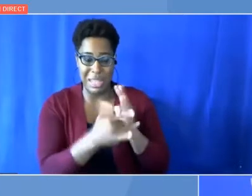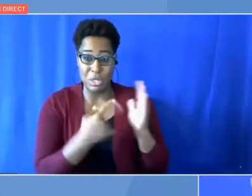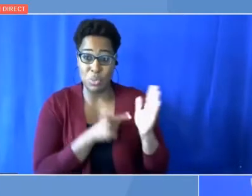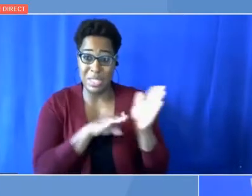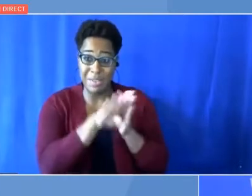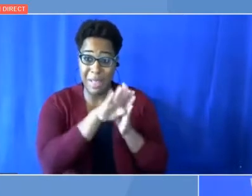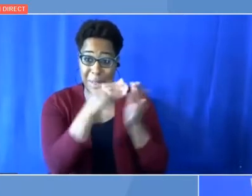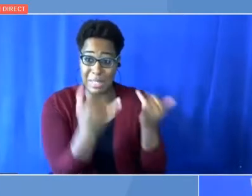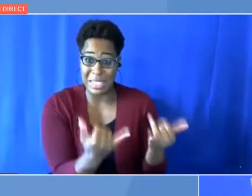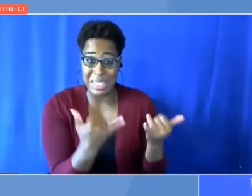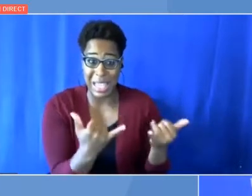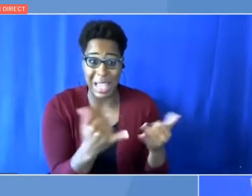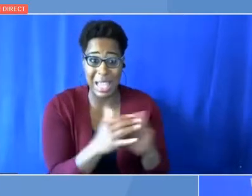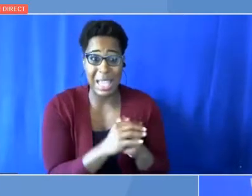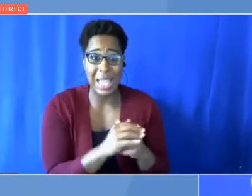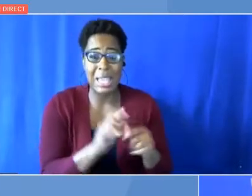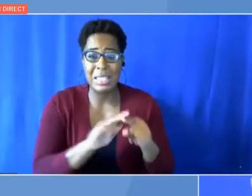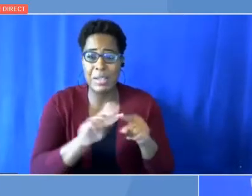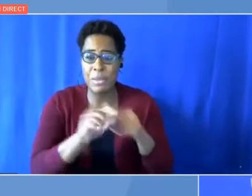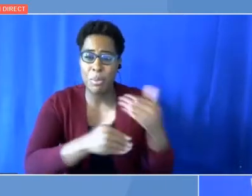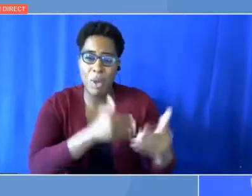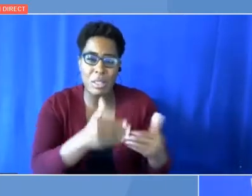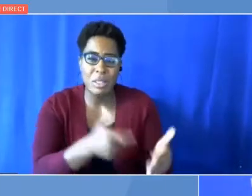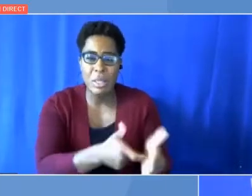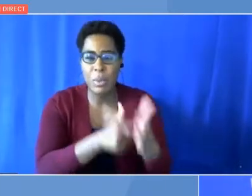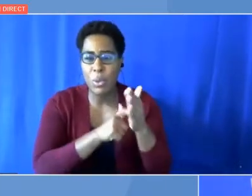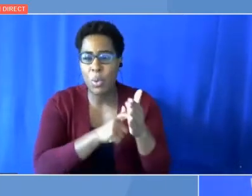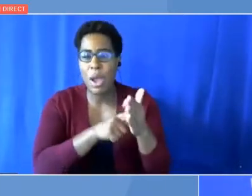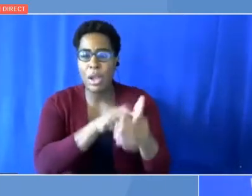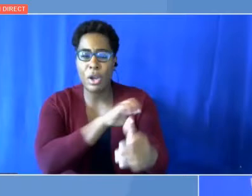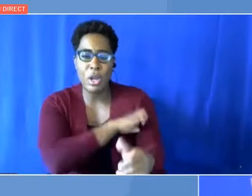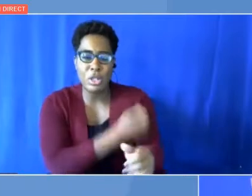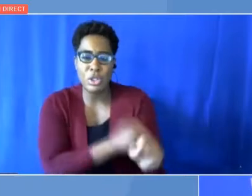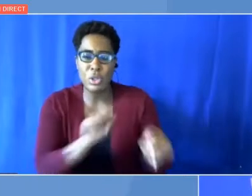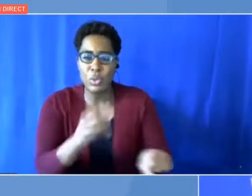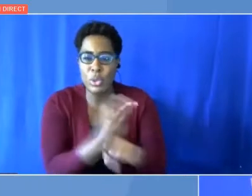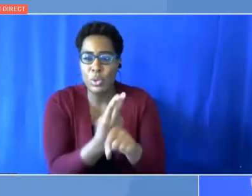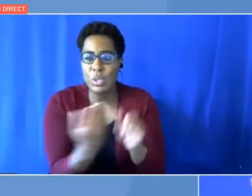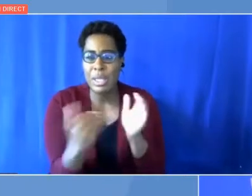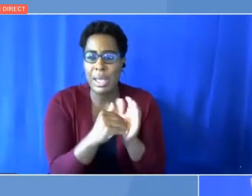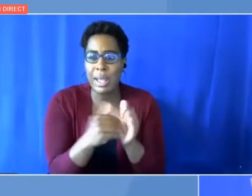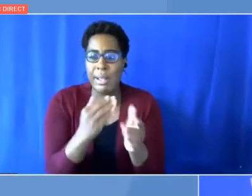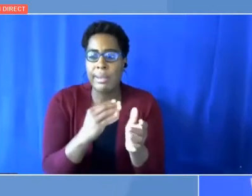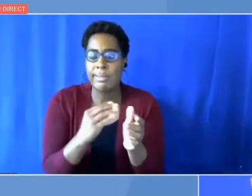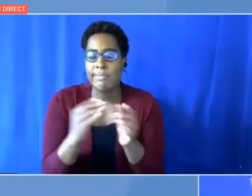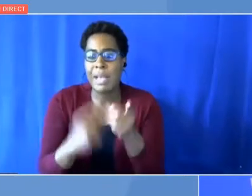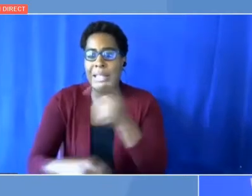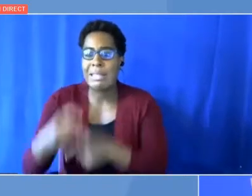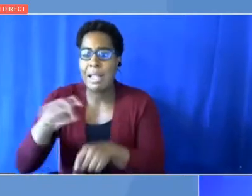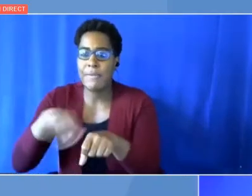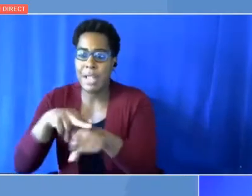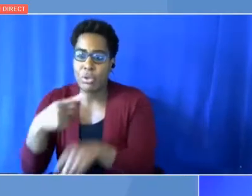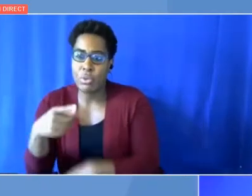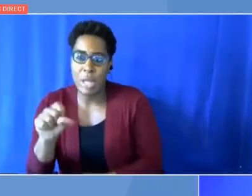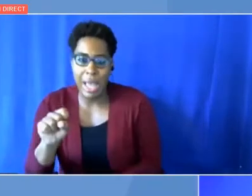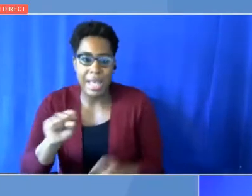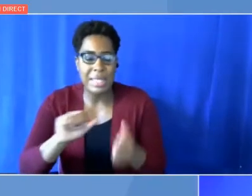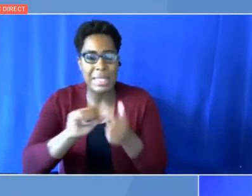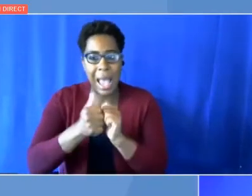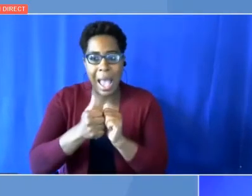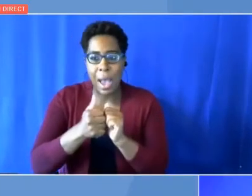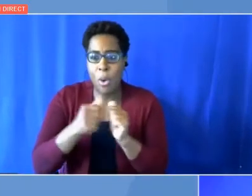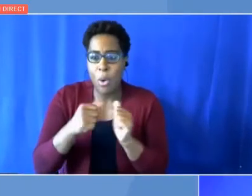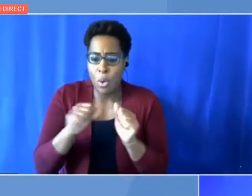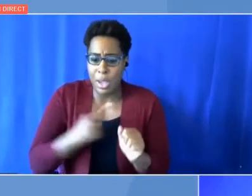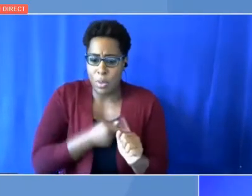industrial processes that require renewable energy instead of natural gas, for example, how can we ensure that those parts of the world also get these technologies? To your